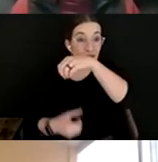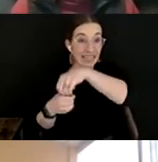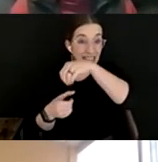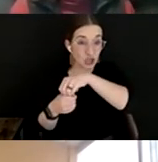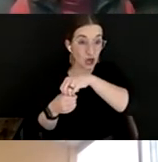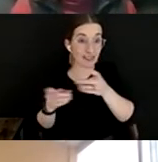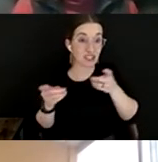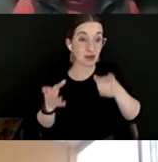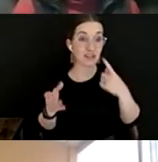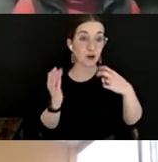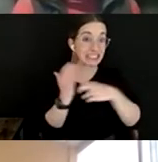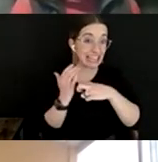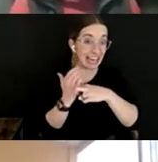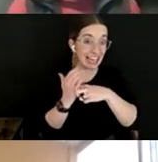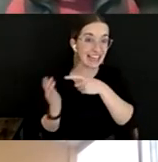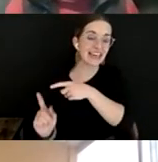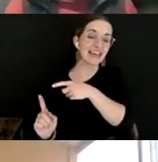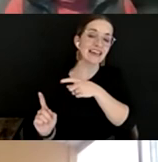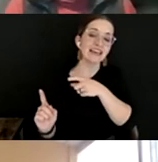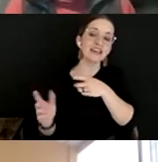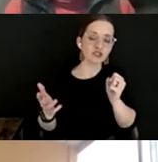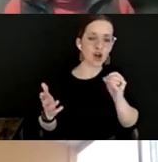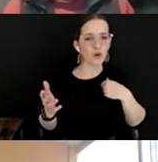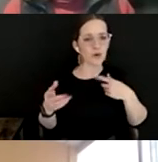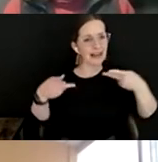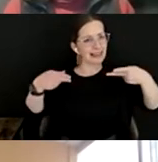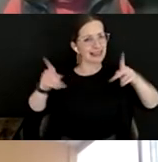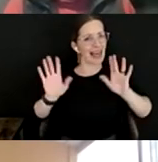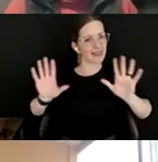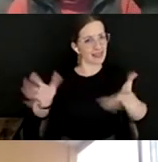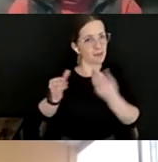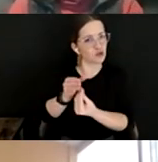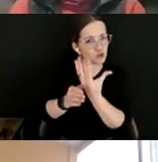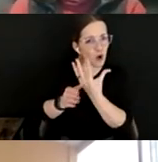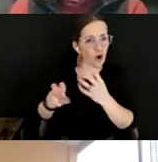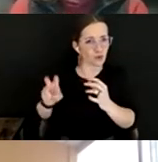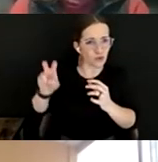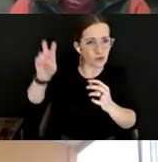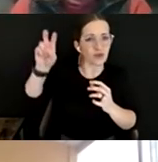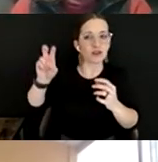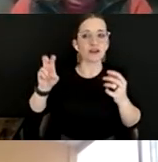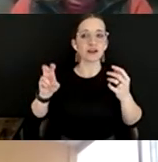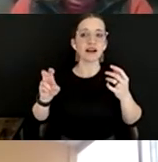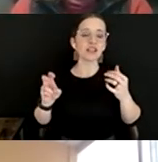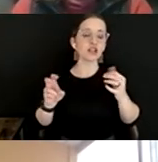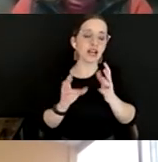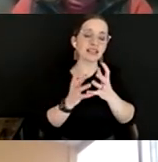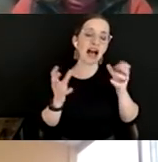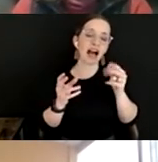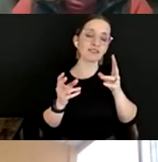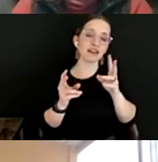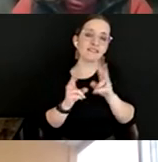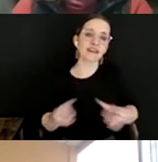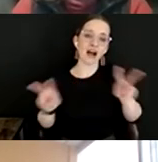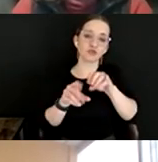for employees that have served the organization well, including through this weird, ever-changing pandemic. I think there's a lot of value in that. And I do